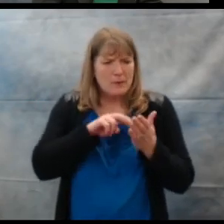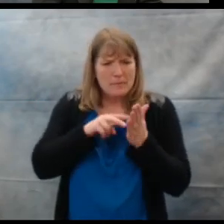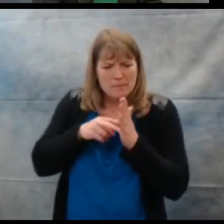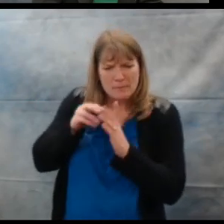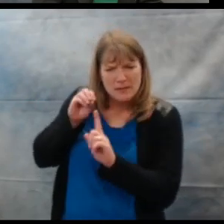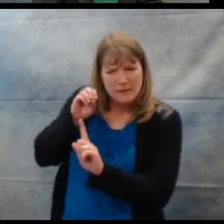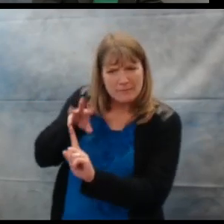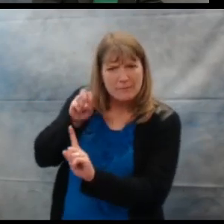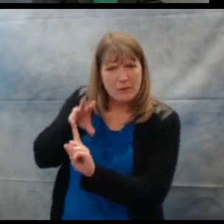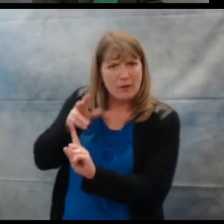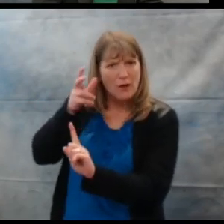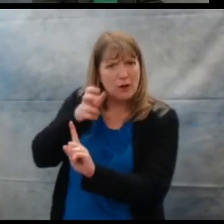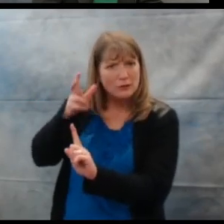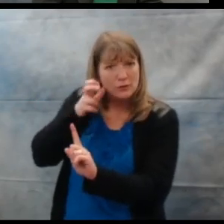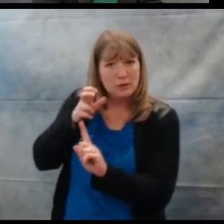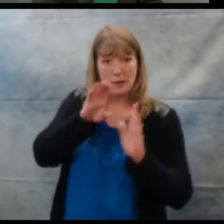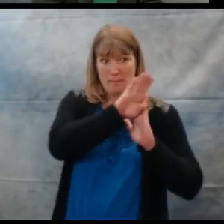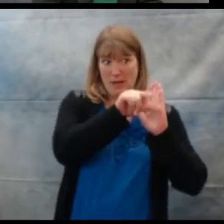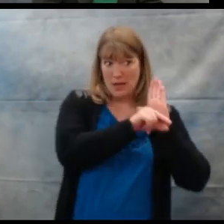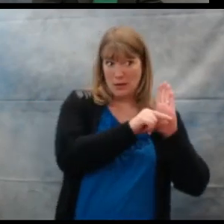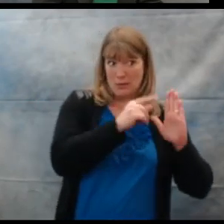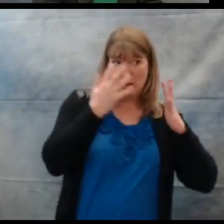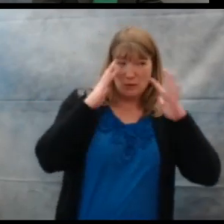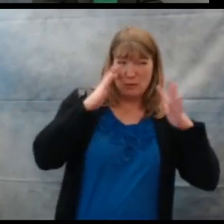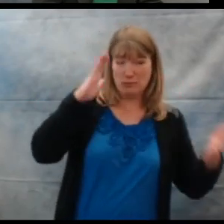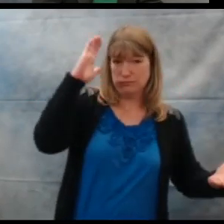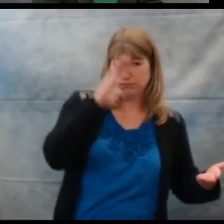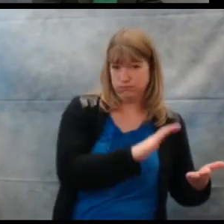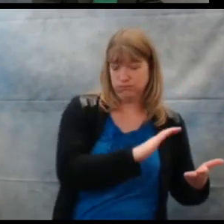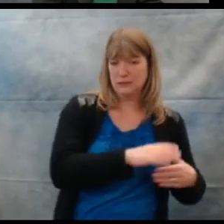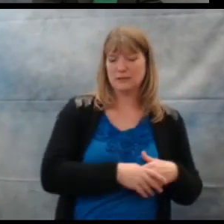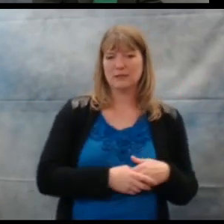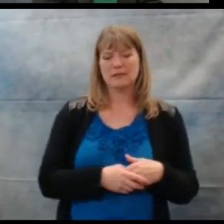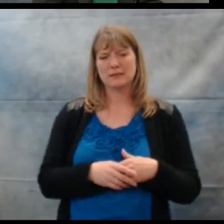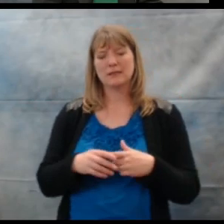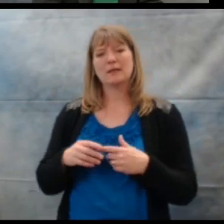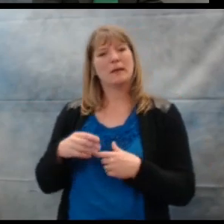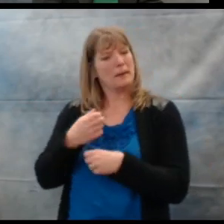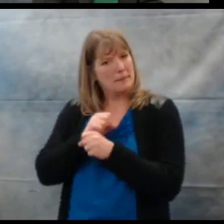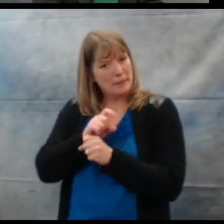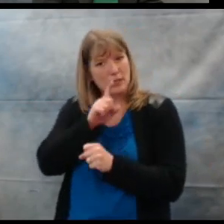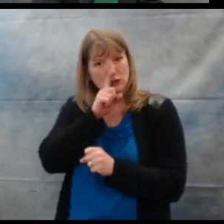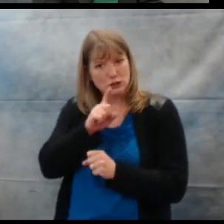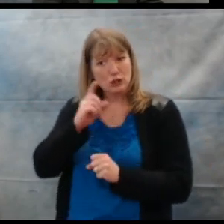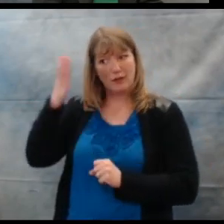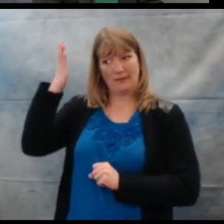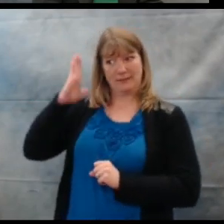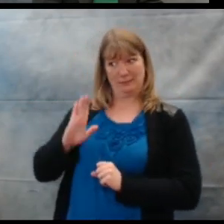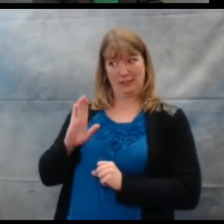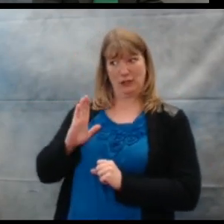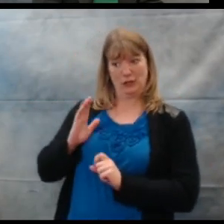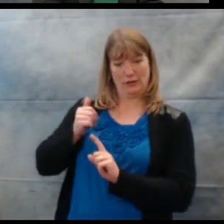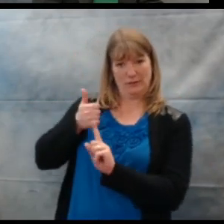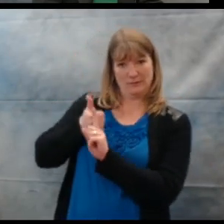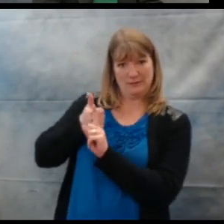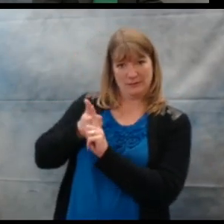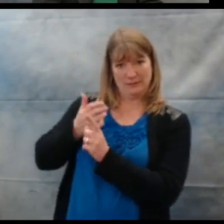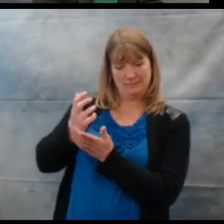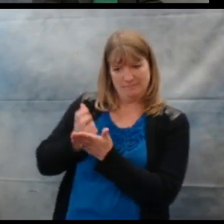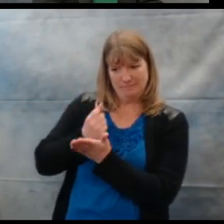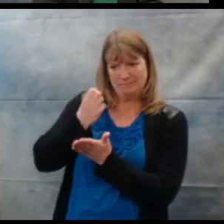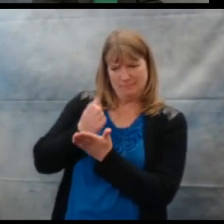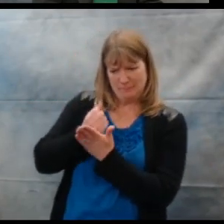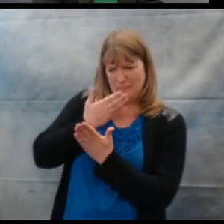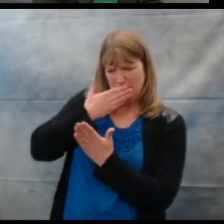meaningful auditory input by reducing background noise and making sure that the speaker is